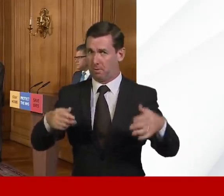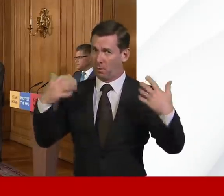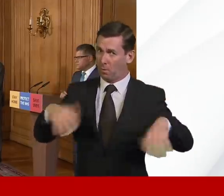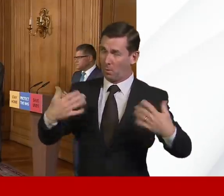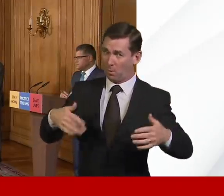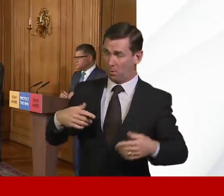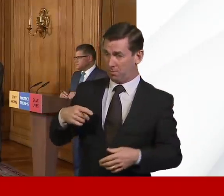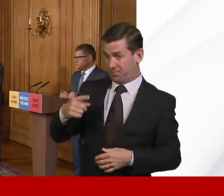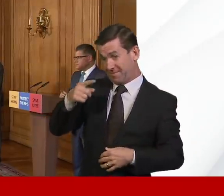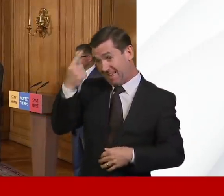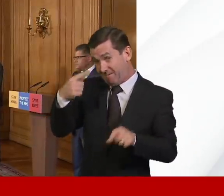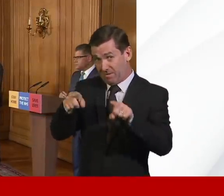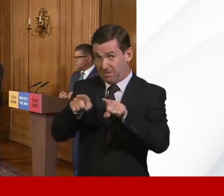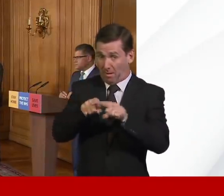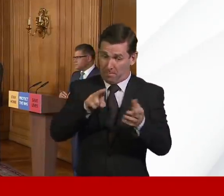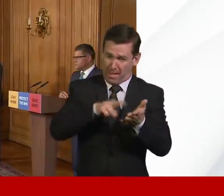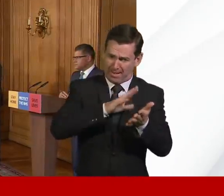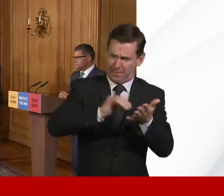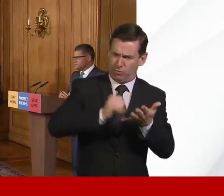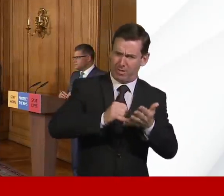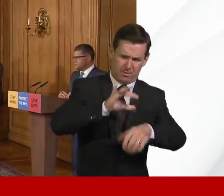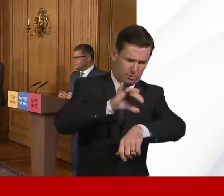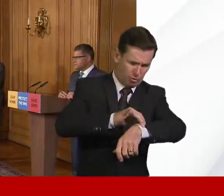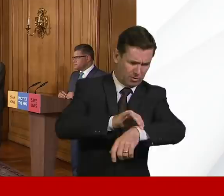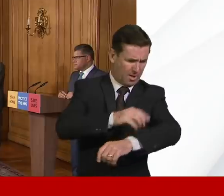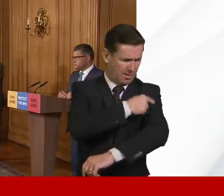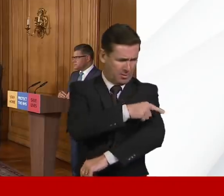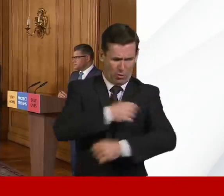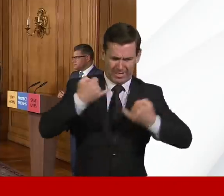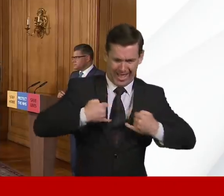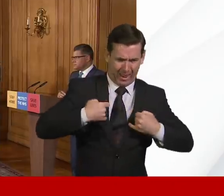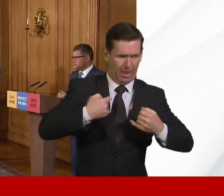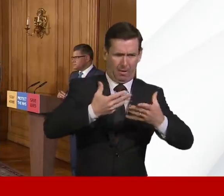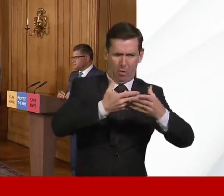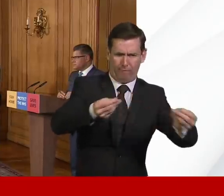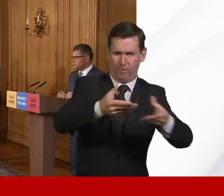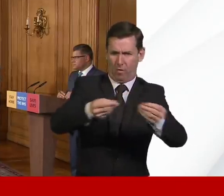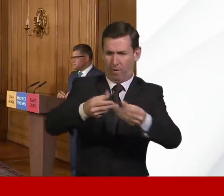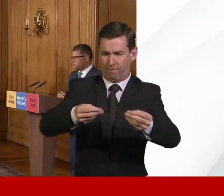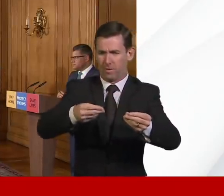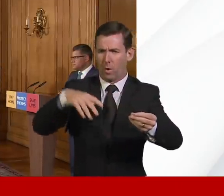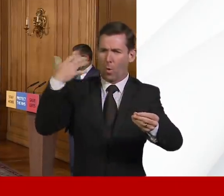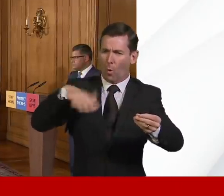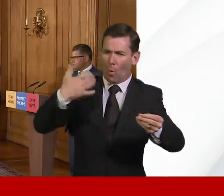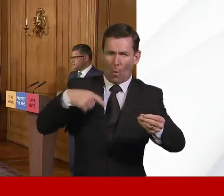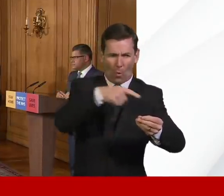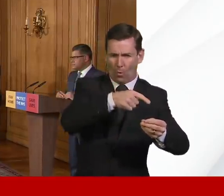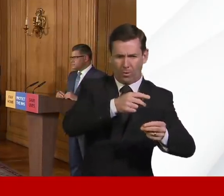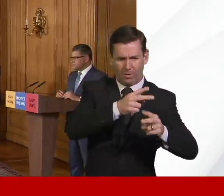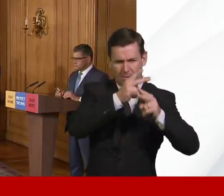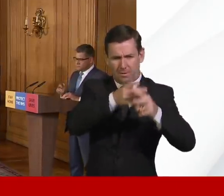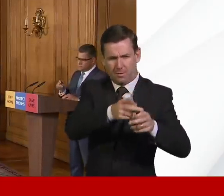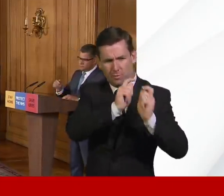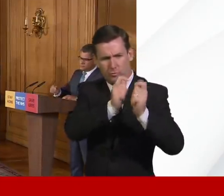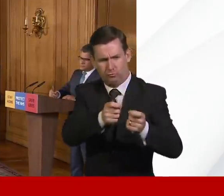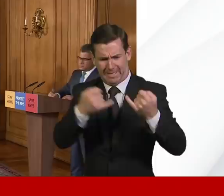NHS at similar levels, what does that mean for the treatment of people who are suffering from this virus? And secondly, can you just